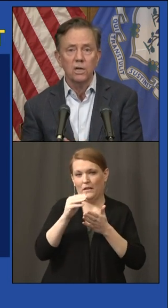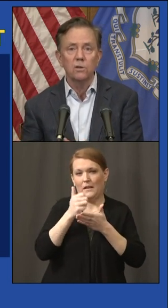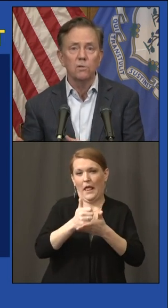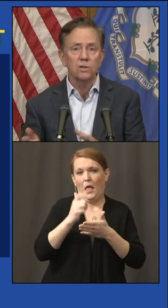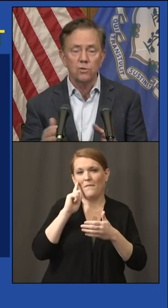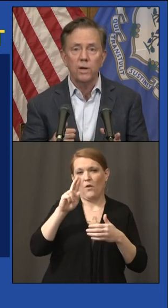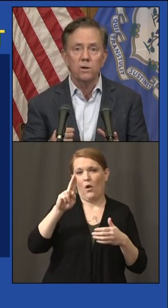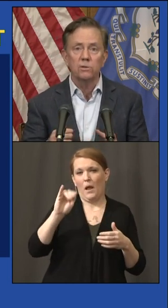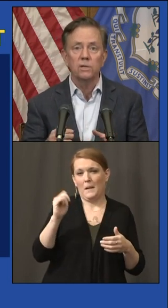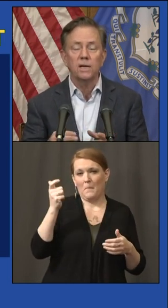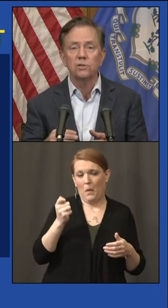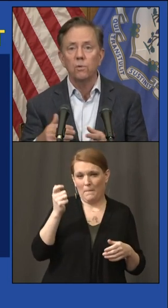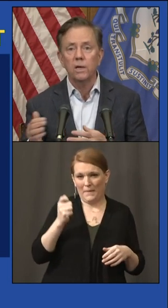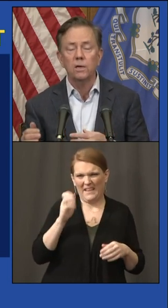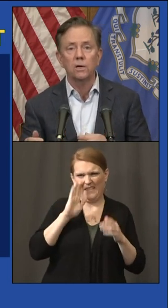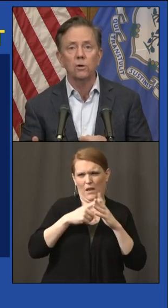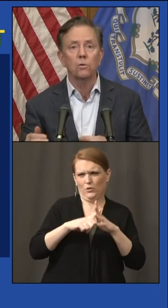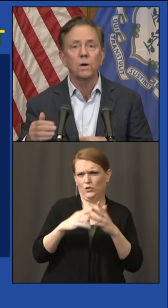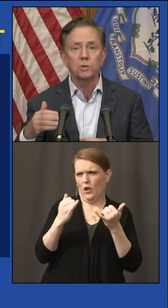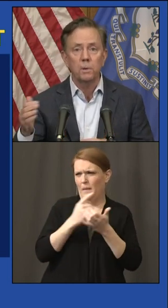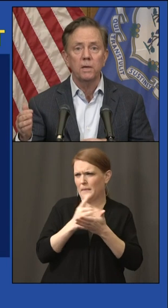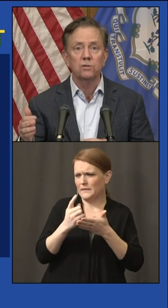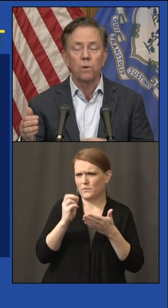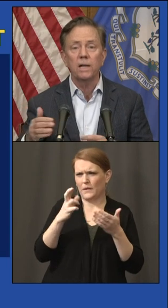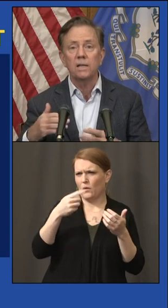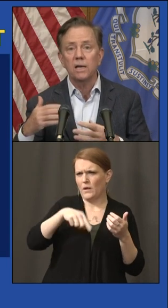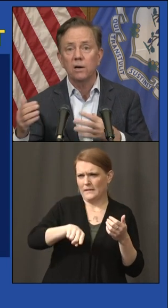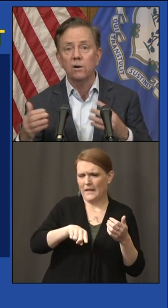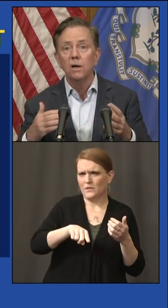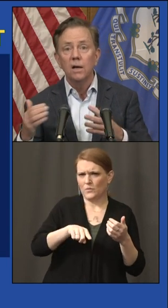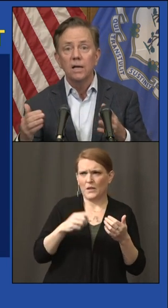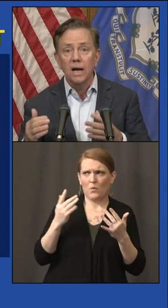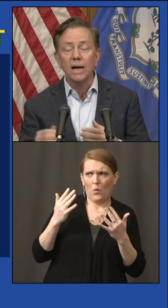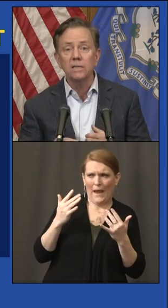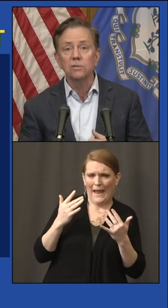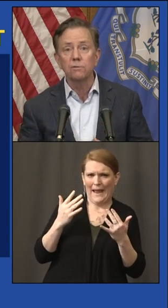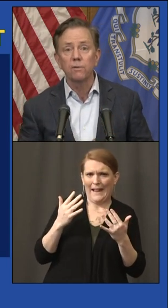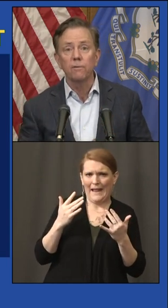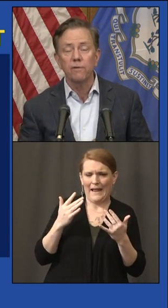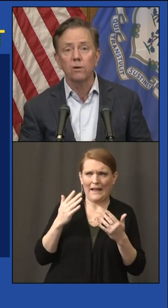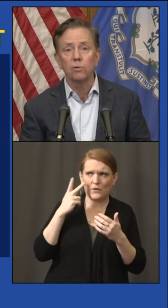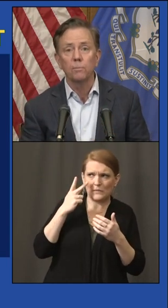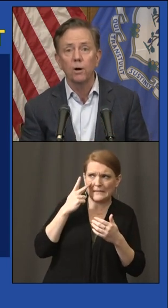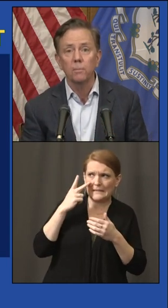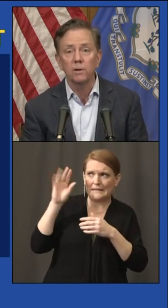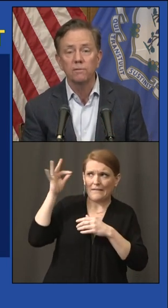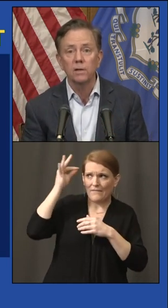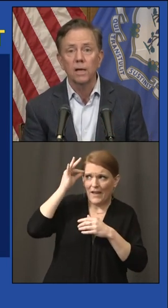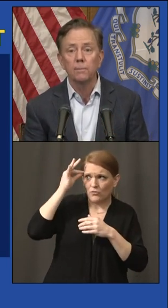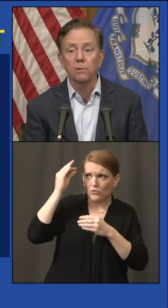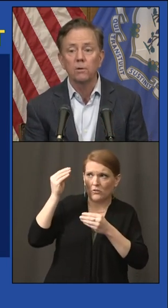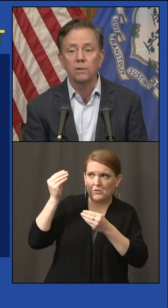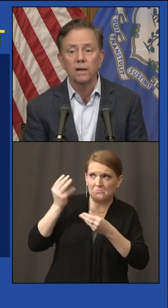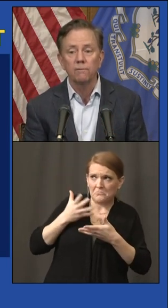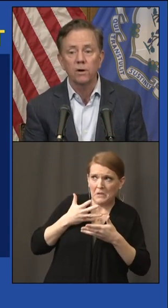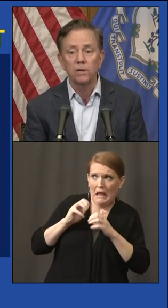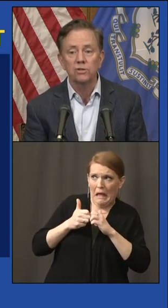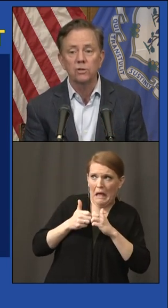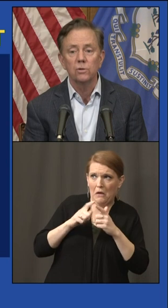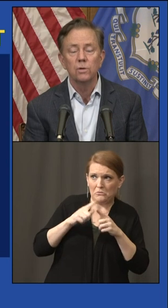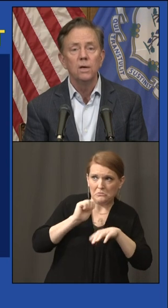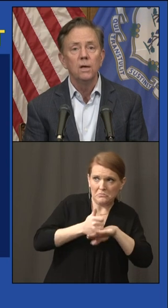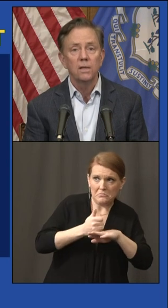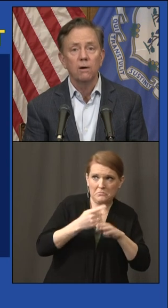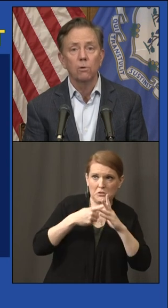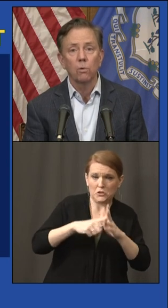to start either this week or next week. Kurt Westby is waiting to hear guidance from the federal Department of Labor on that very